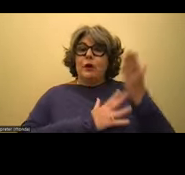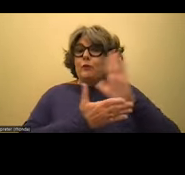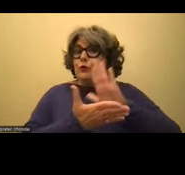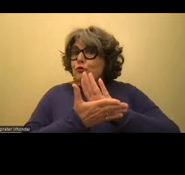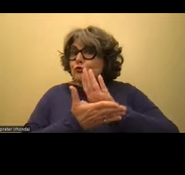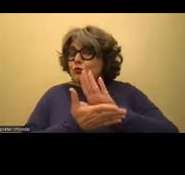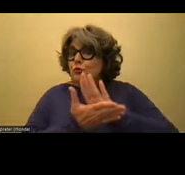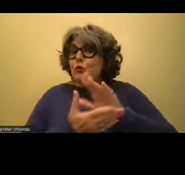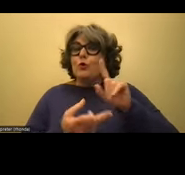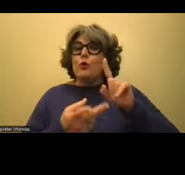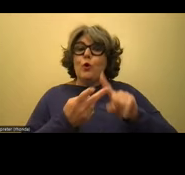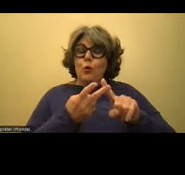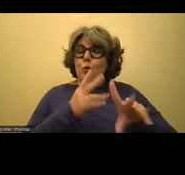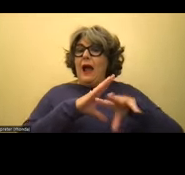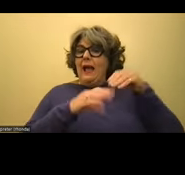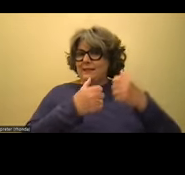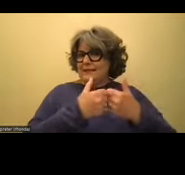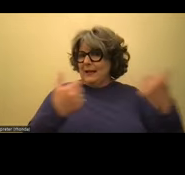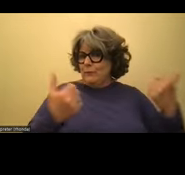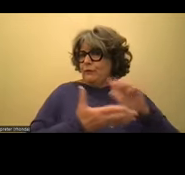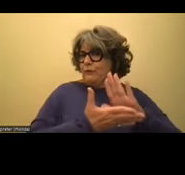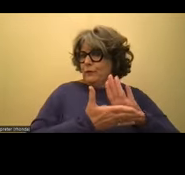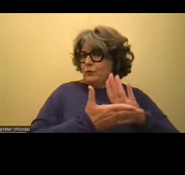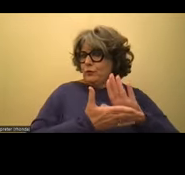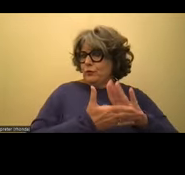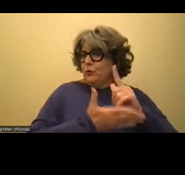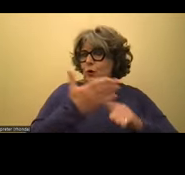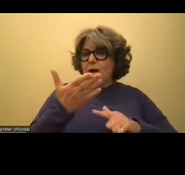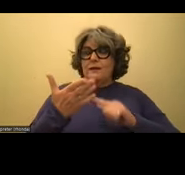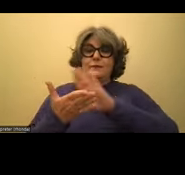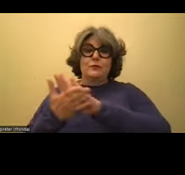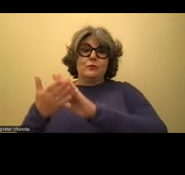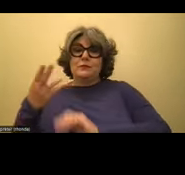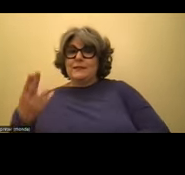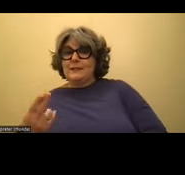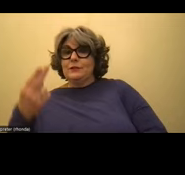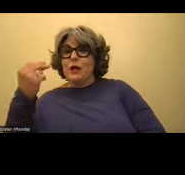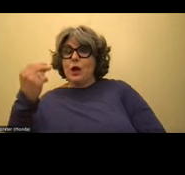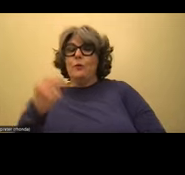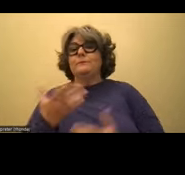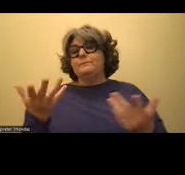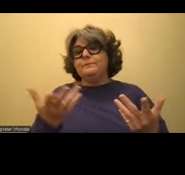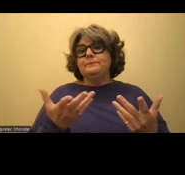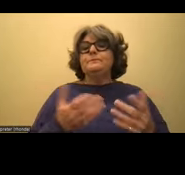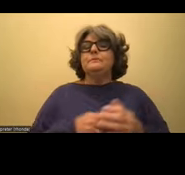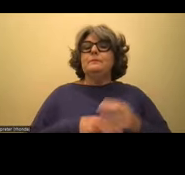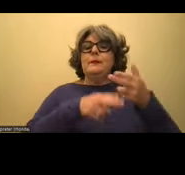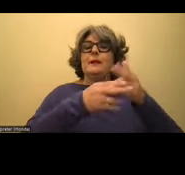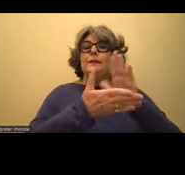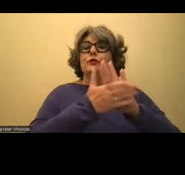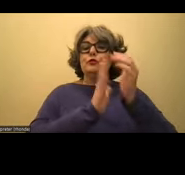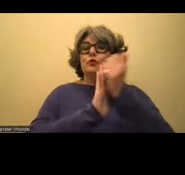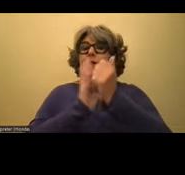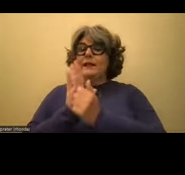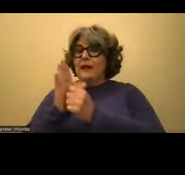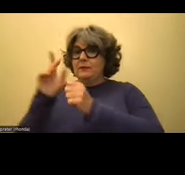or can you use Bookshare outside of school? You know, what if the school says no? So I had mentioned the school accounts and